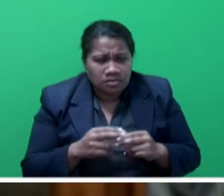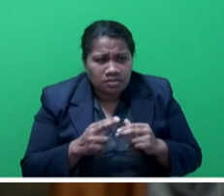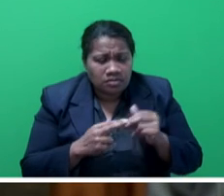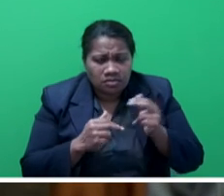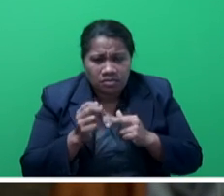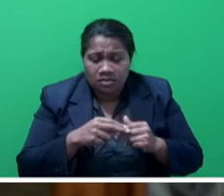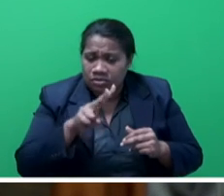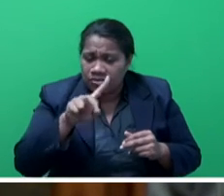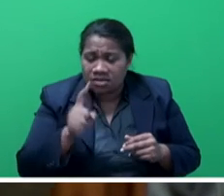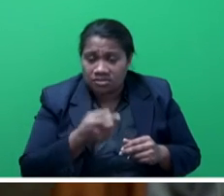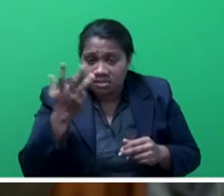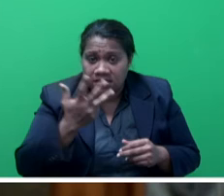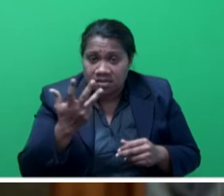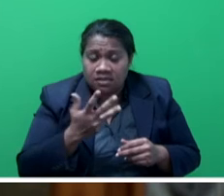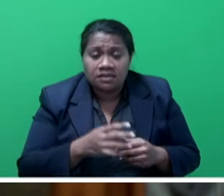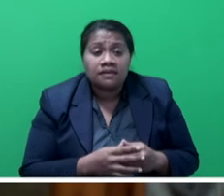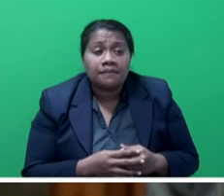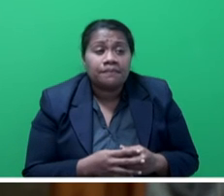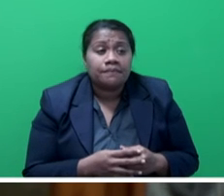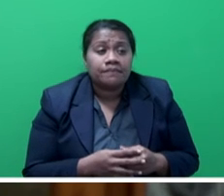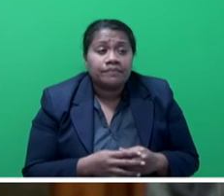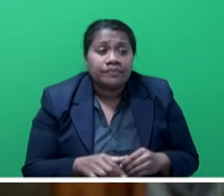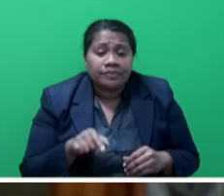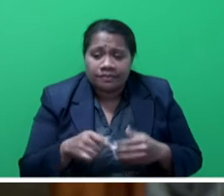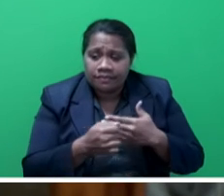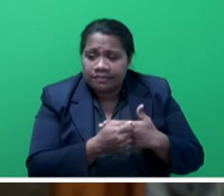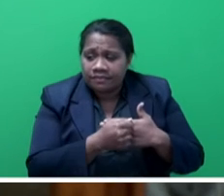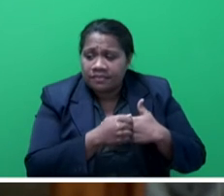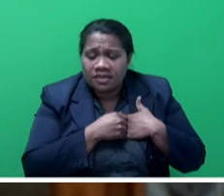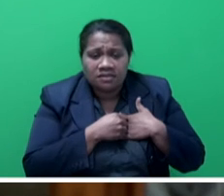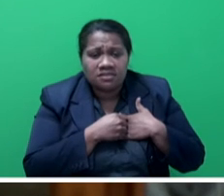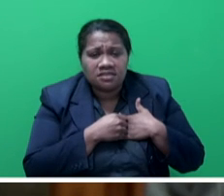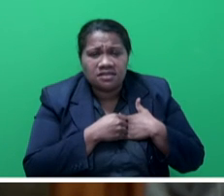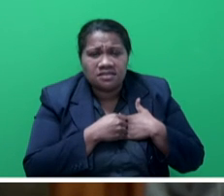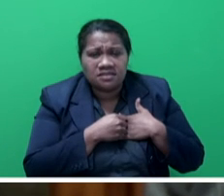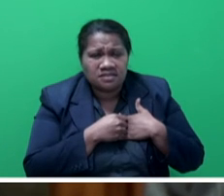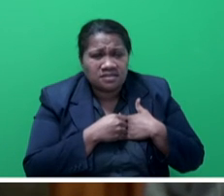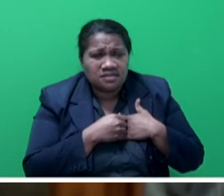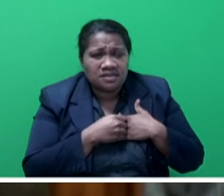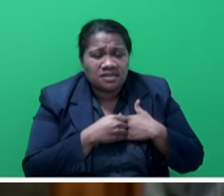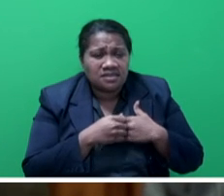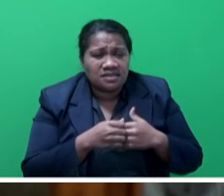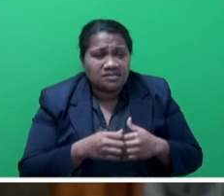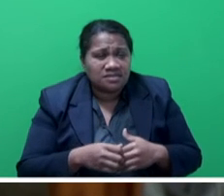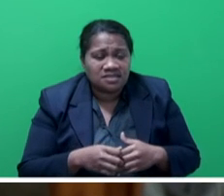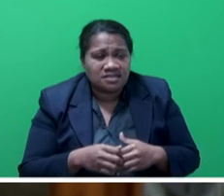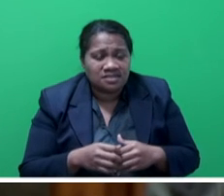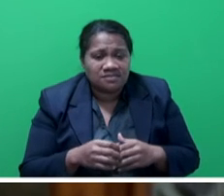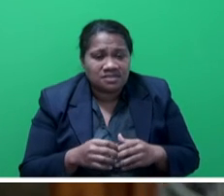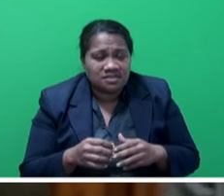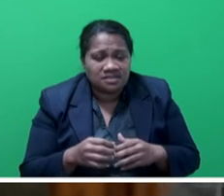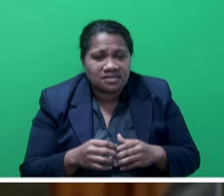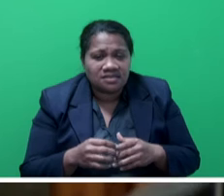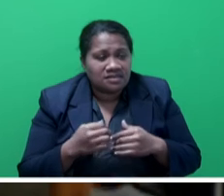2019. Thankfully, this was safely and hygienically removed by experts but this had significantly installed the boiler